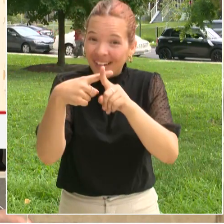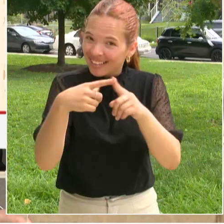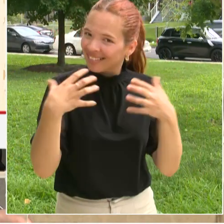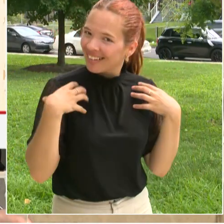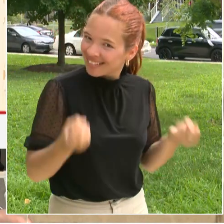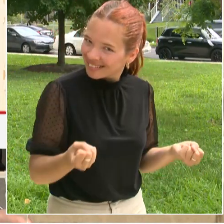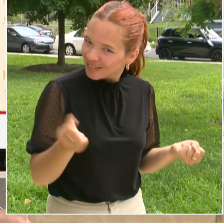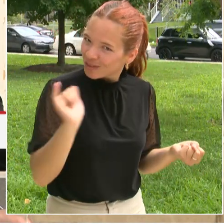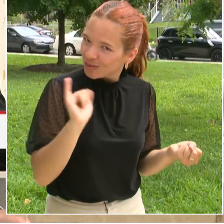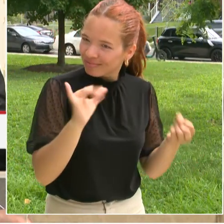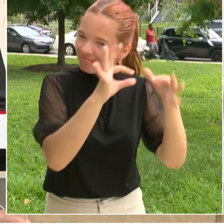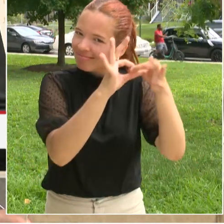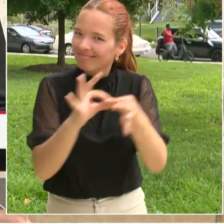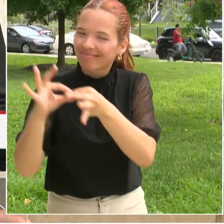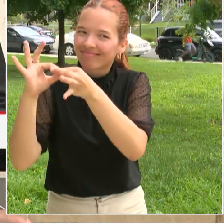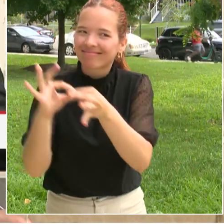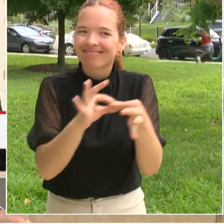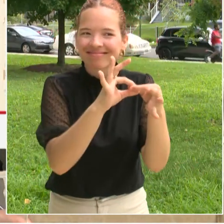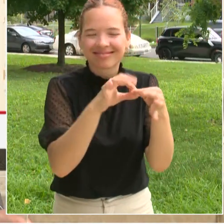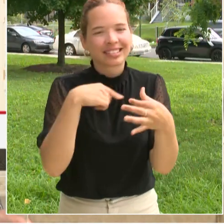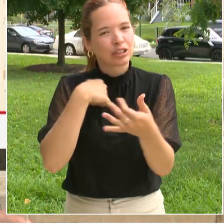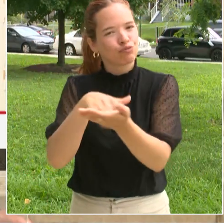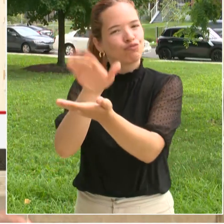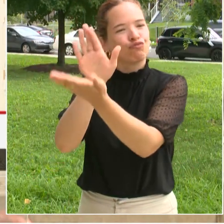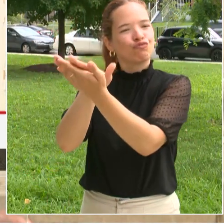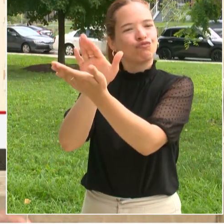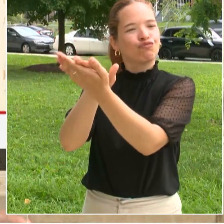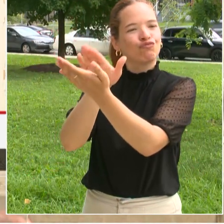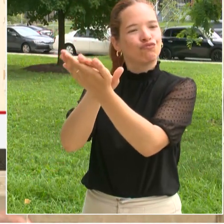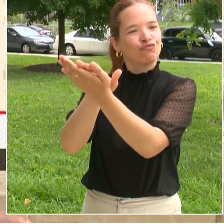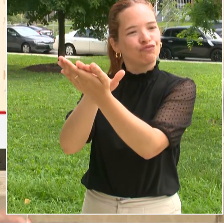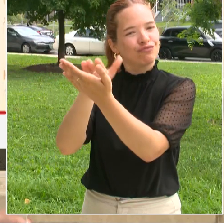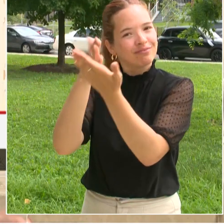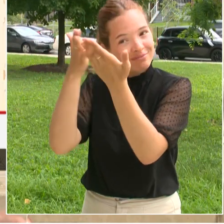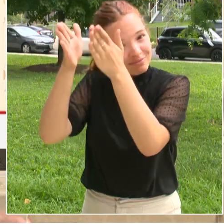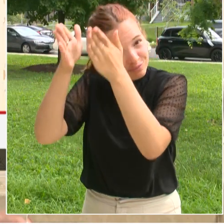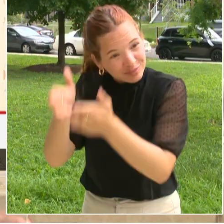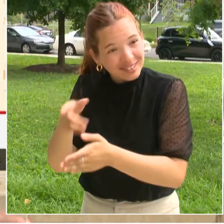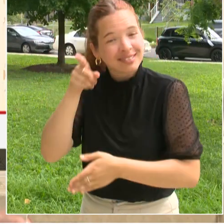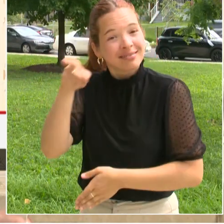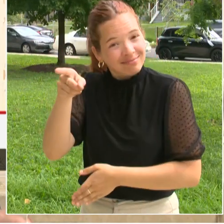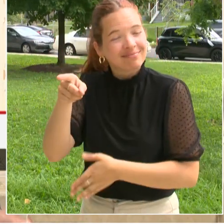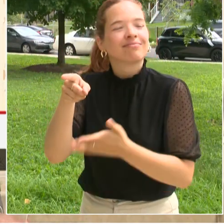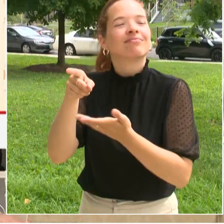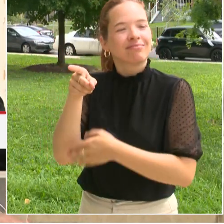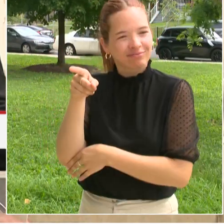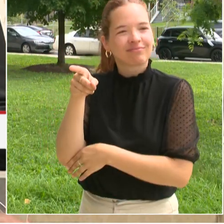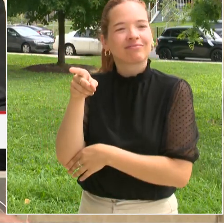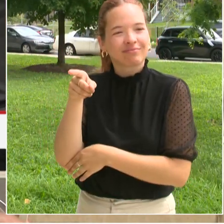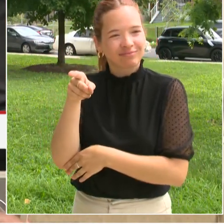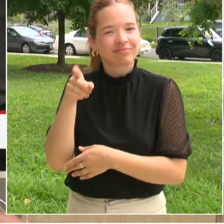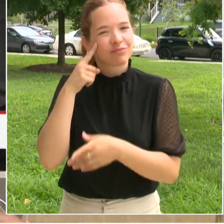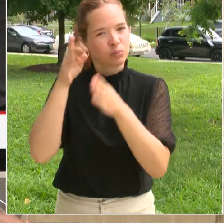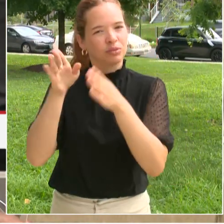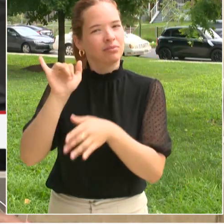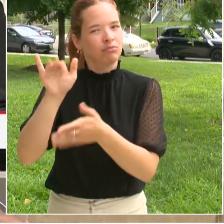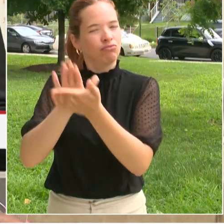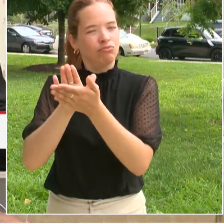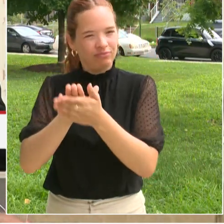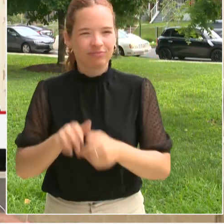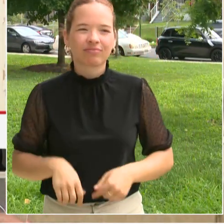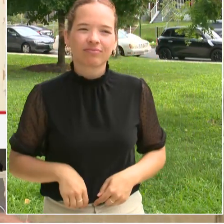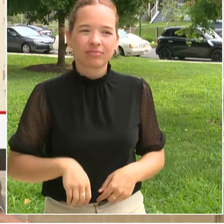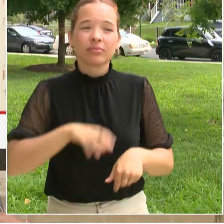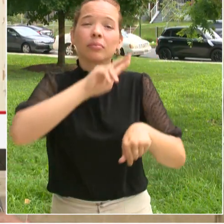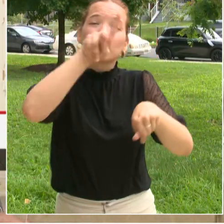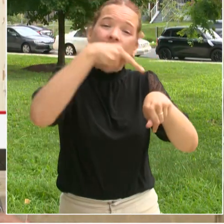at Anacostia High School. To Dr. Bennett and also to Deputy Superintendent Branson, we greatly appreciate the partnership between